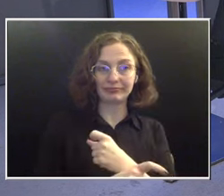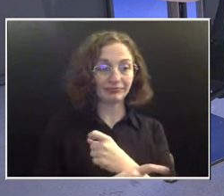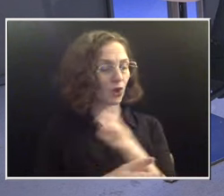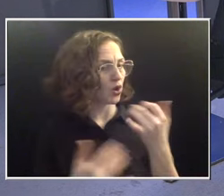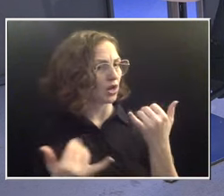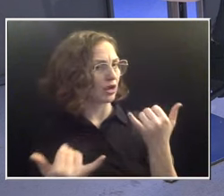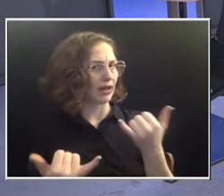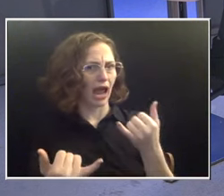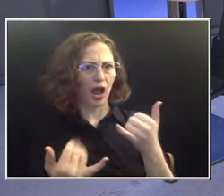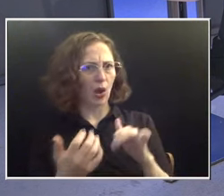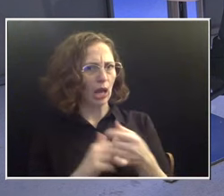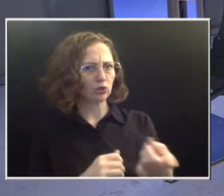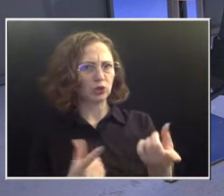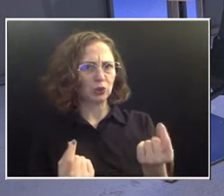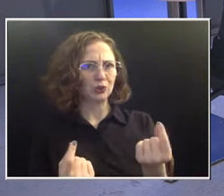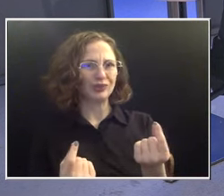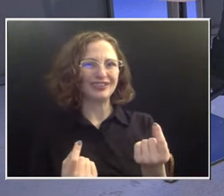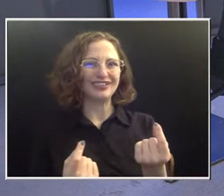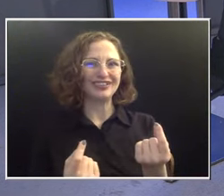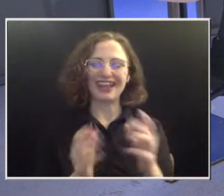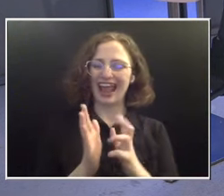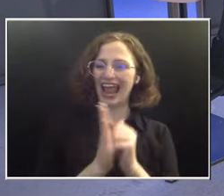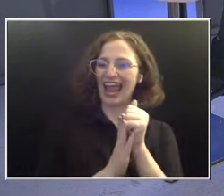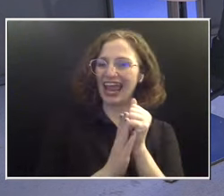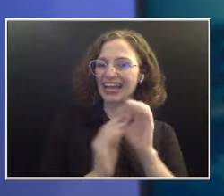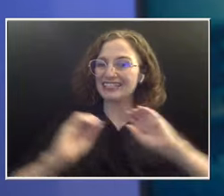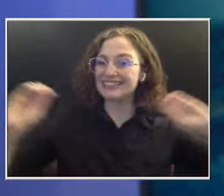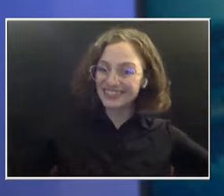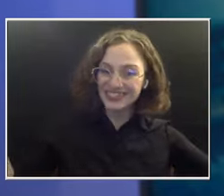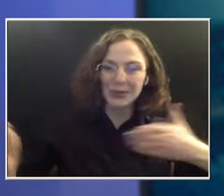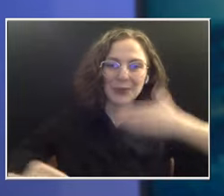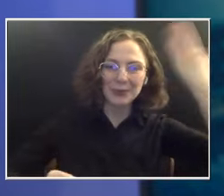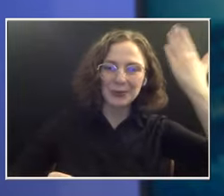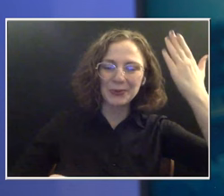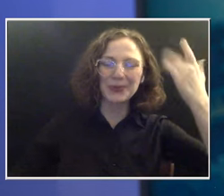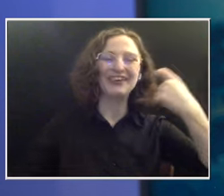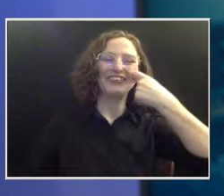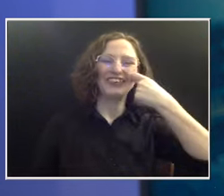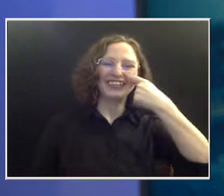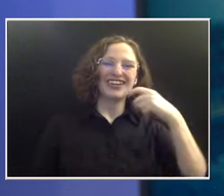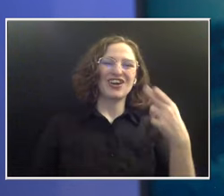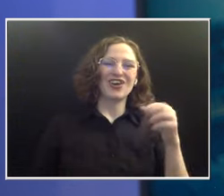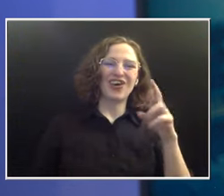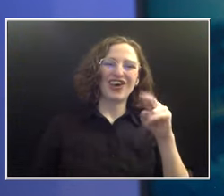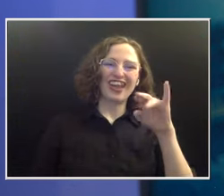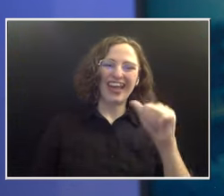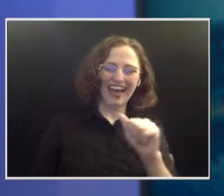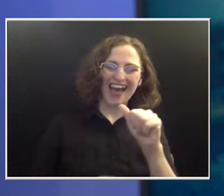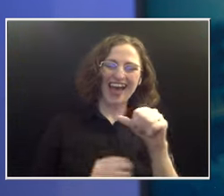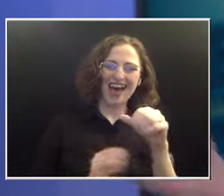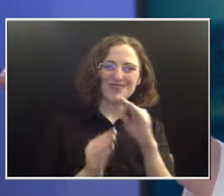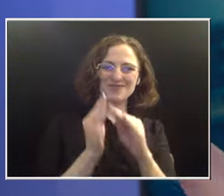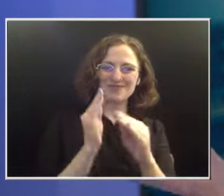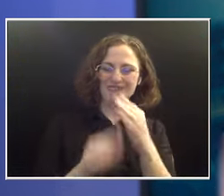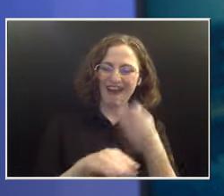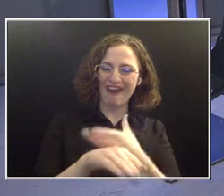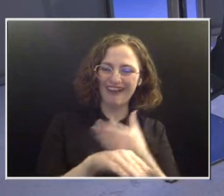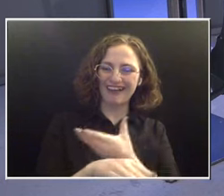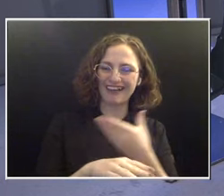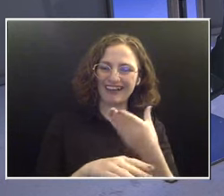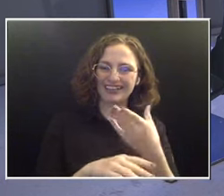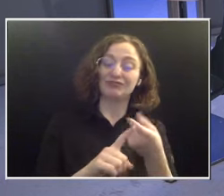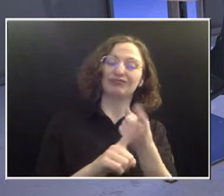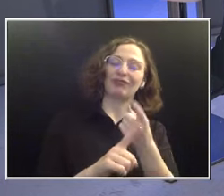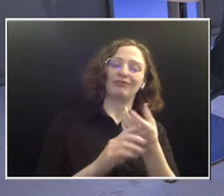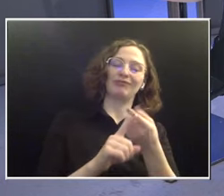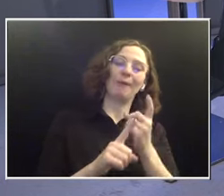She just had to have a hernia repair operation for her incision. But she is cancer-free and engaged. I